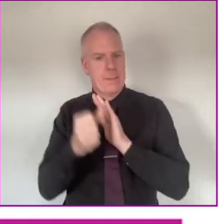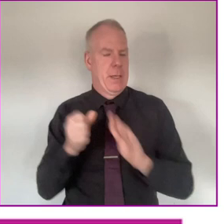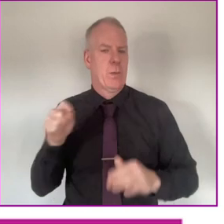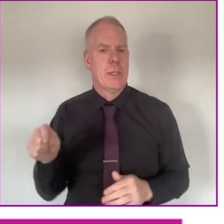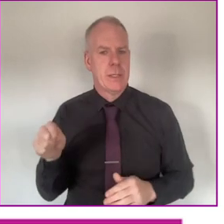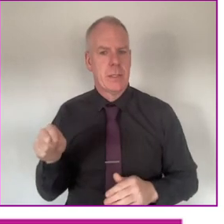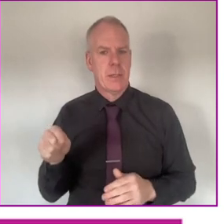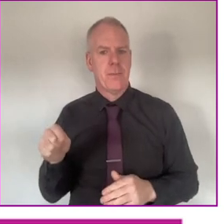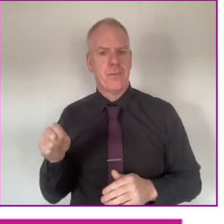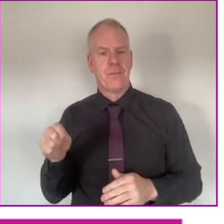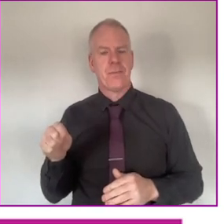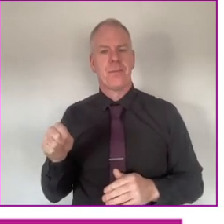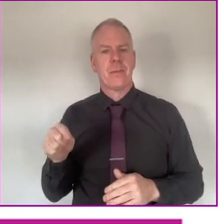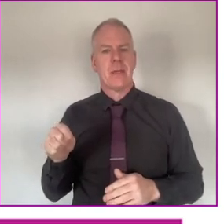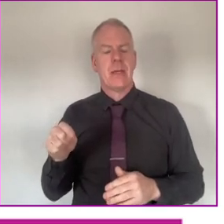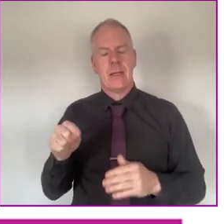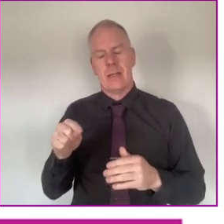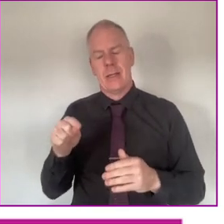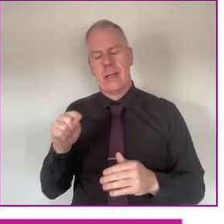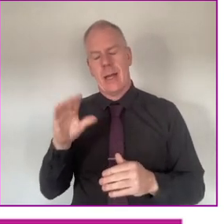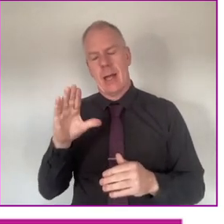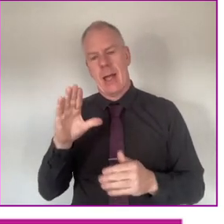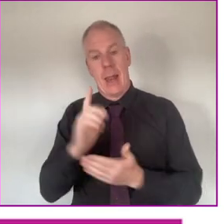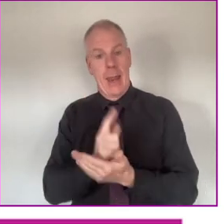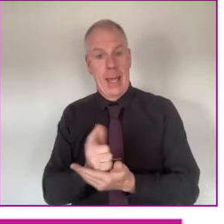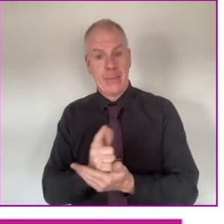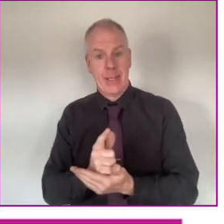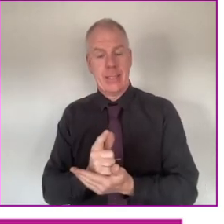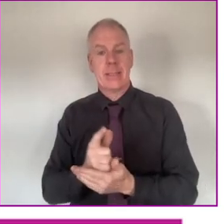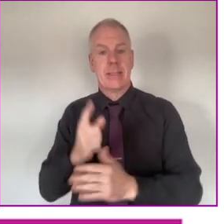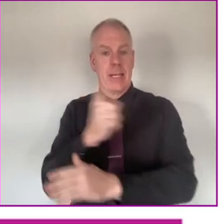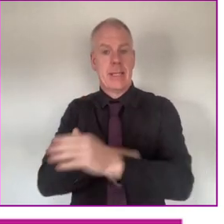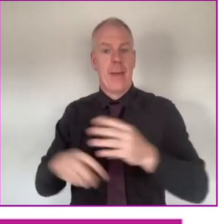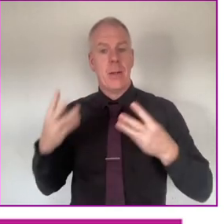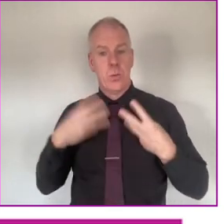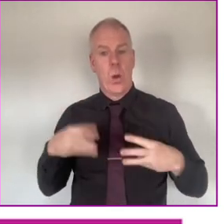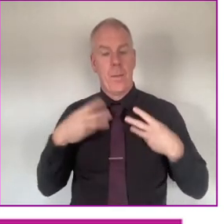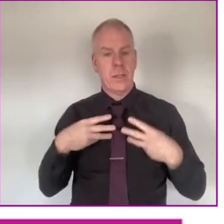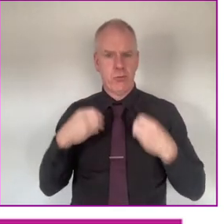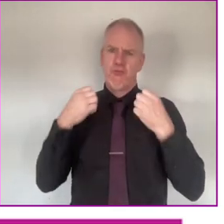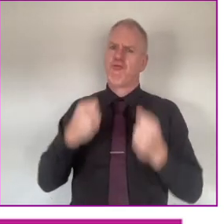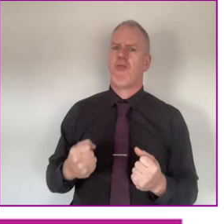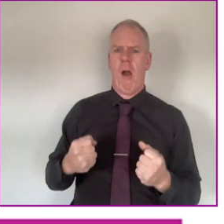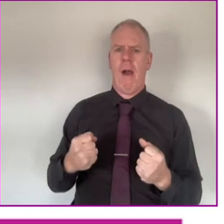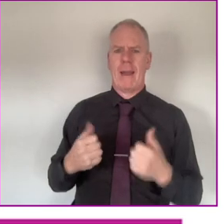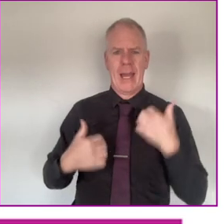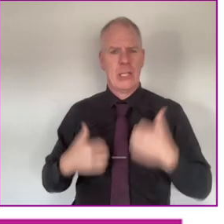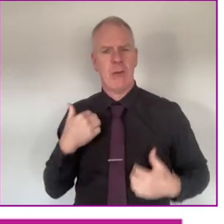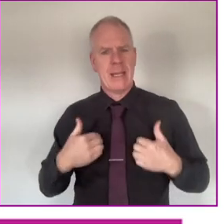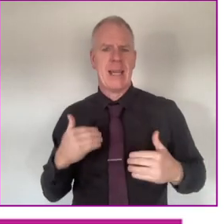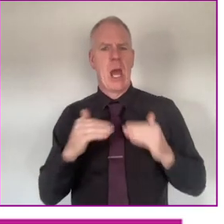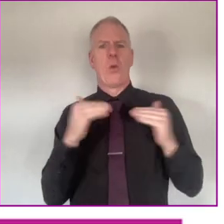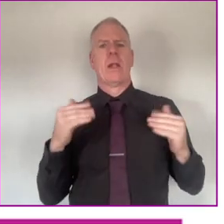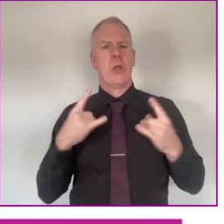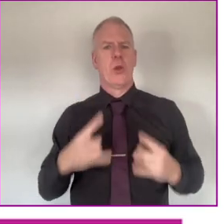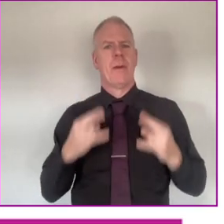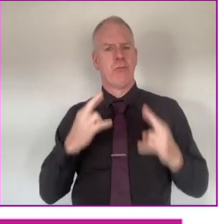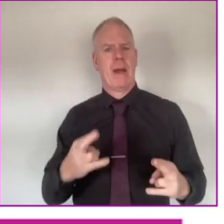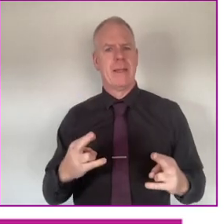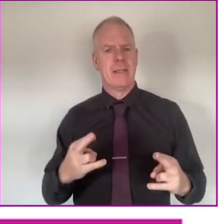you know, as a lesbian disabled woman. That has a huge passion in the area of equality and human rights.